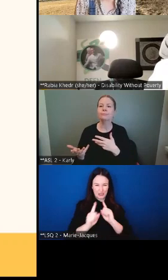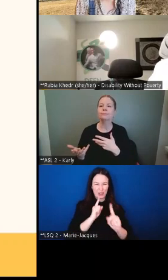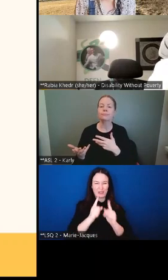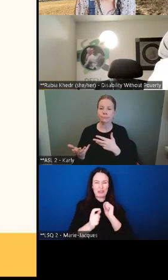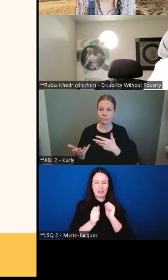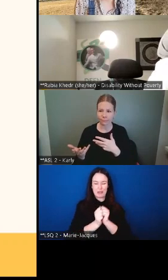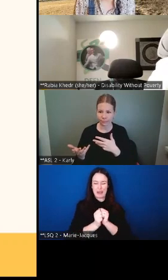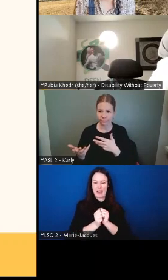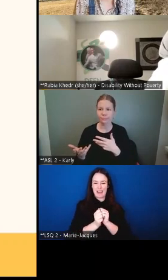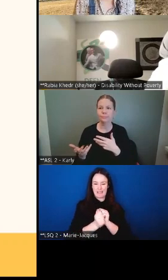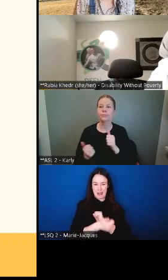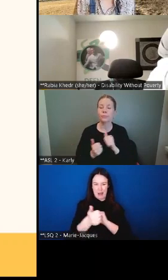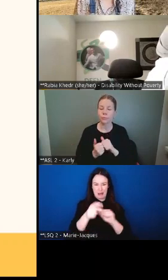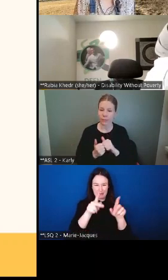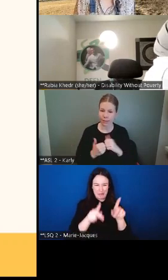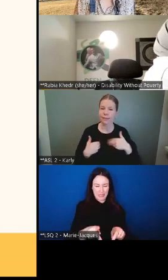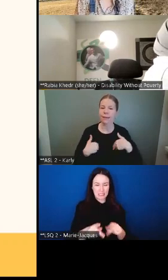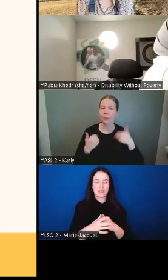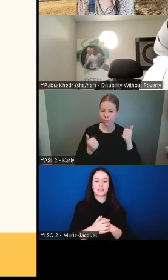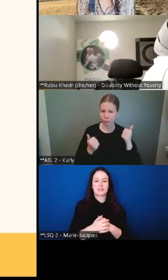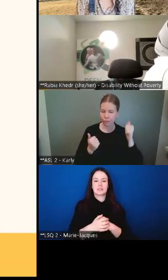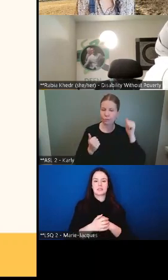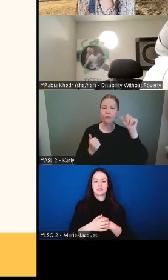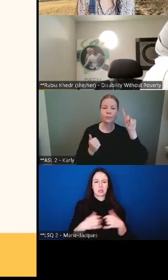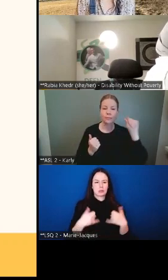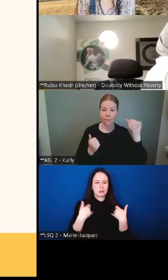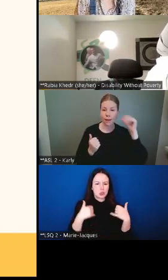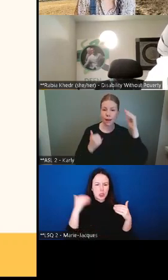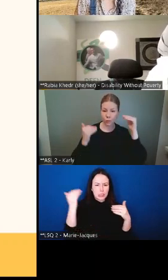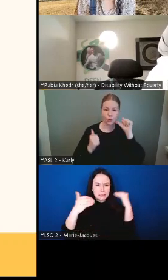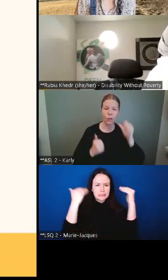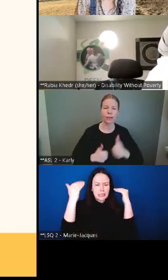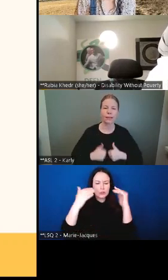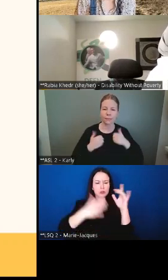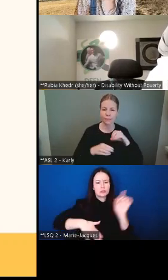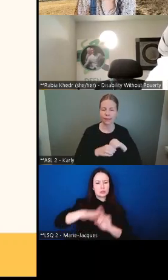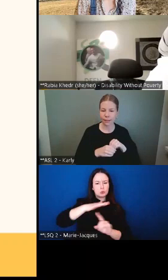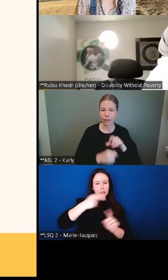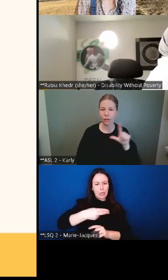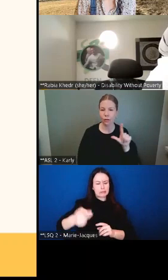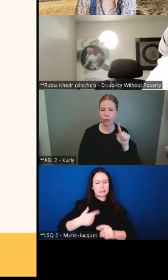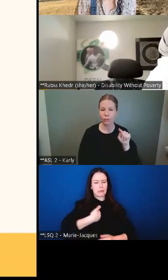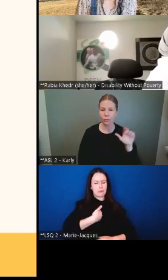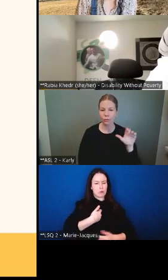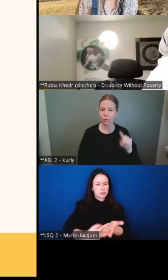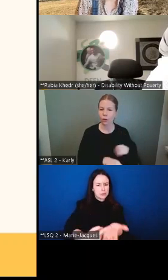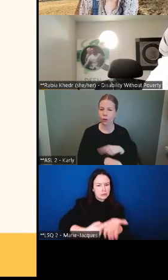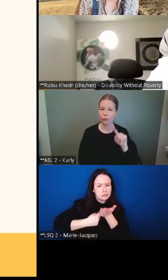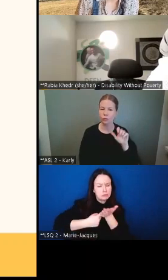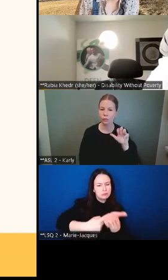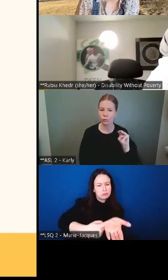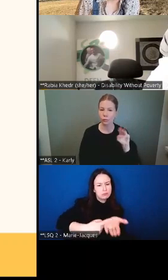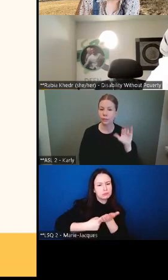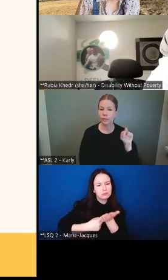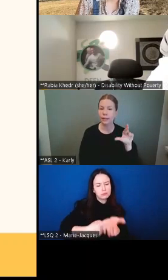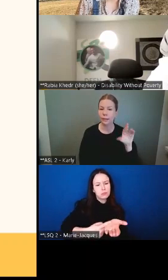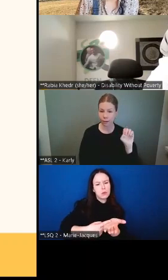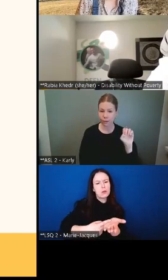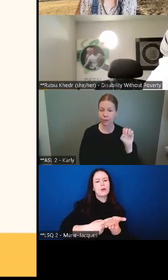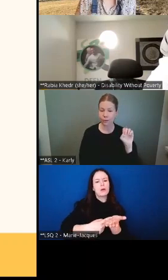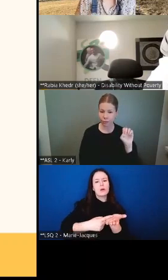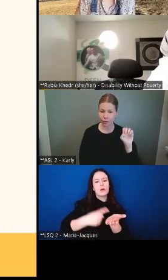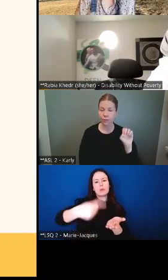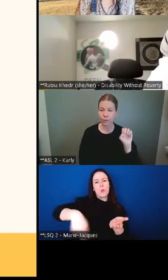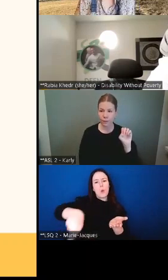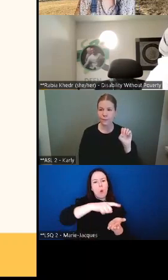who live in long-term care facilities. And I, I, I, very much appreciate